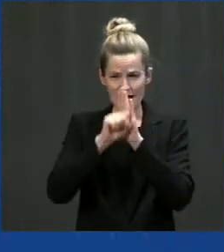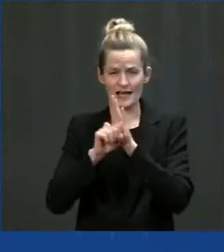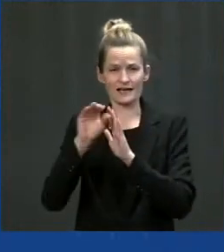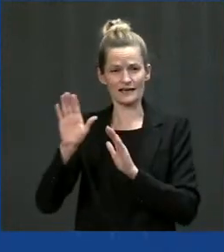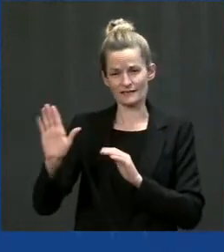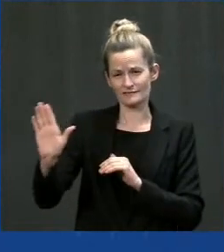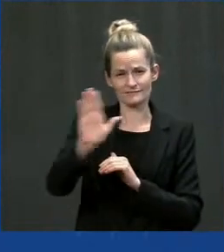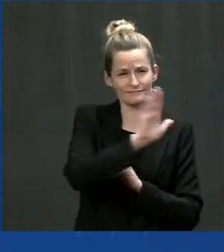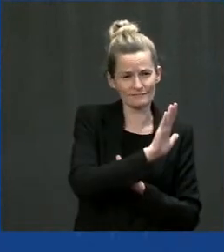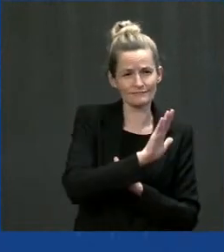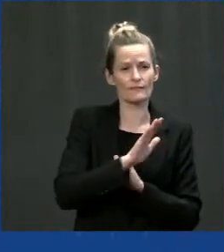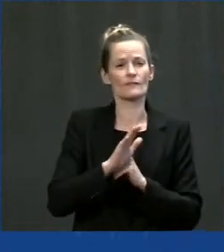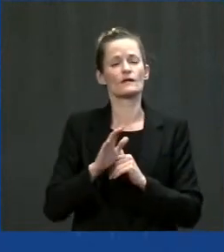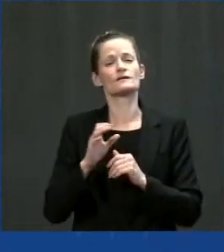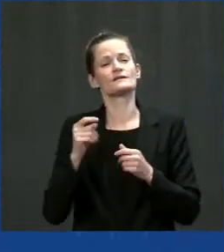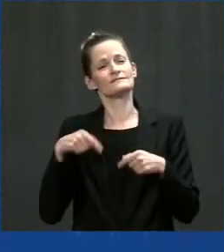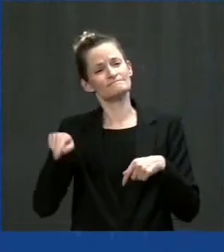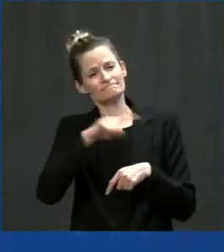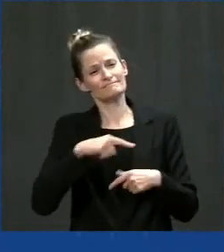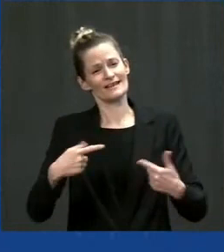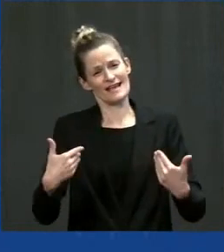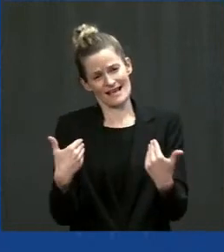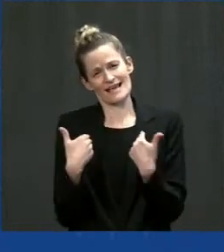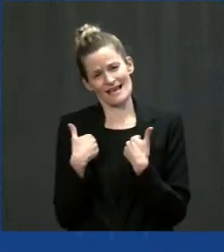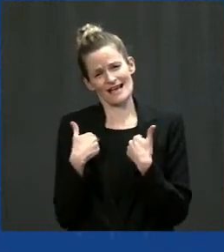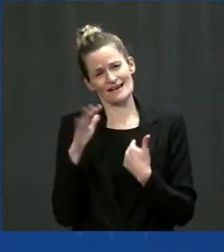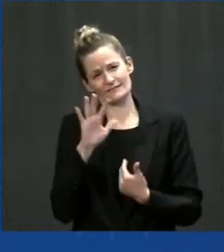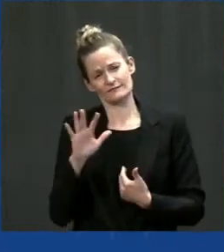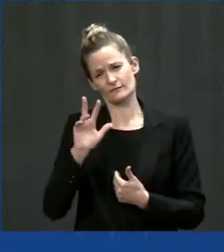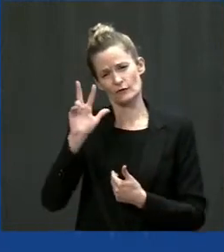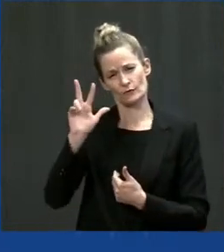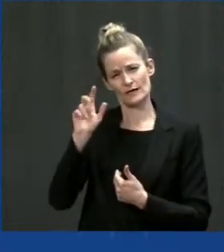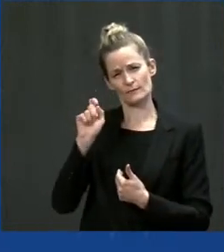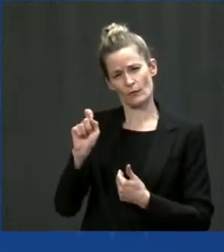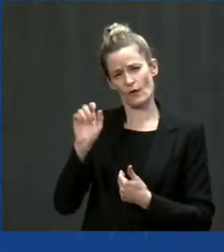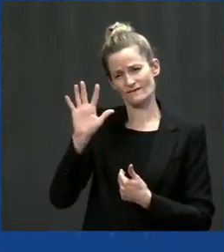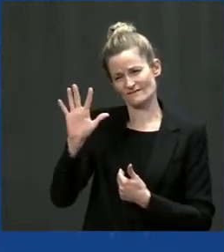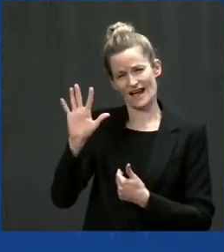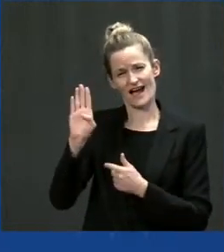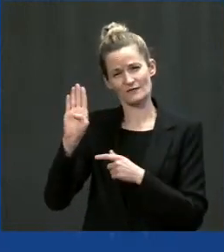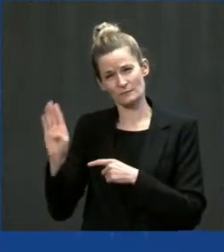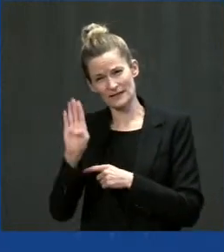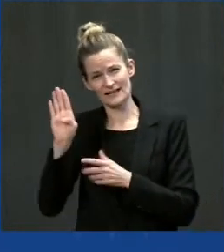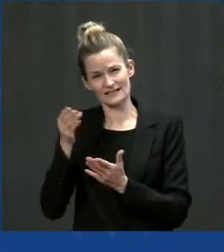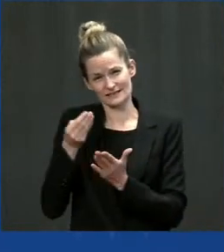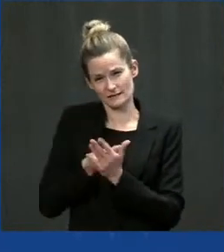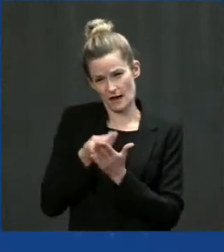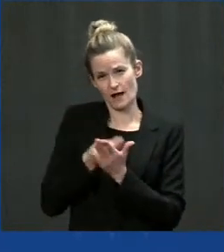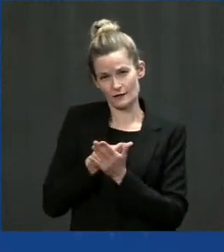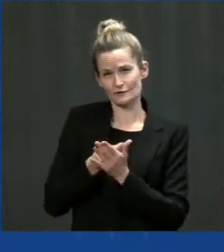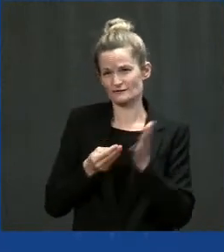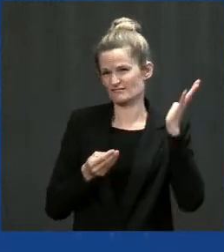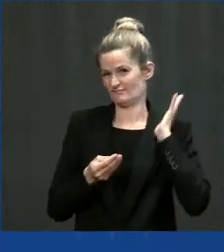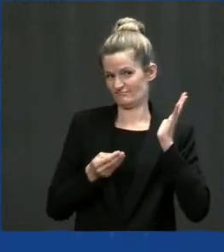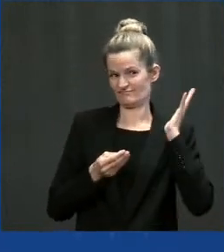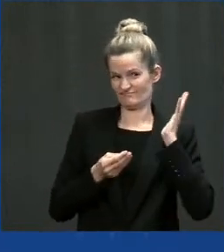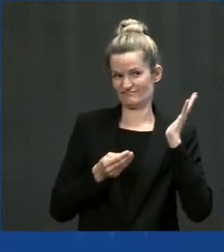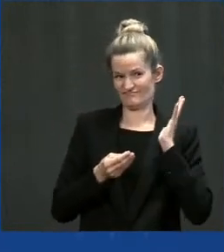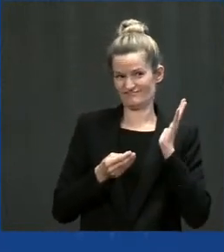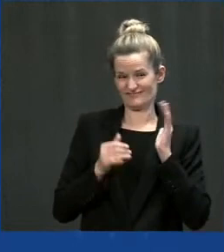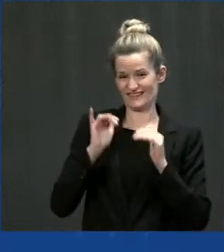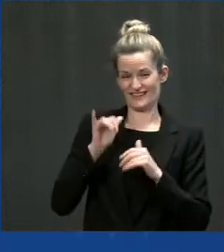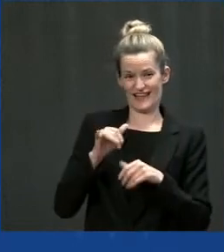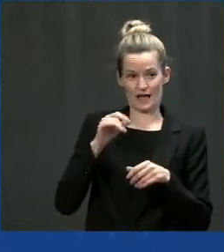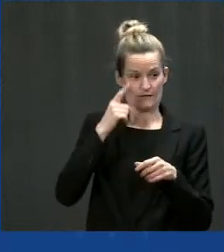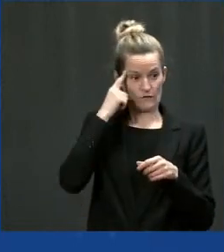road bonding plan done the year before last 21 state highway construction projects are underway this